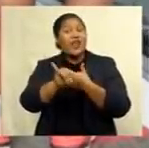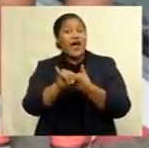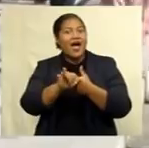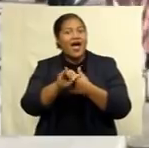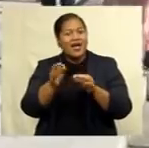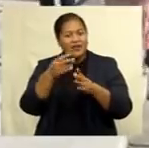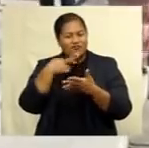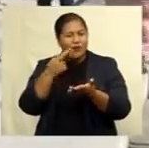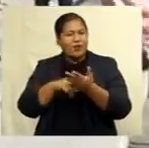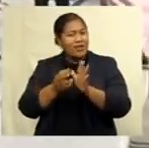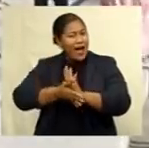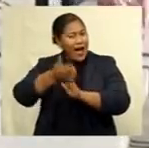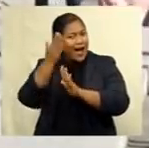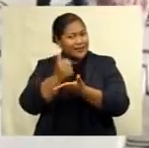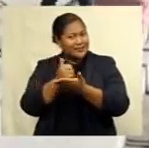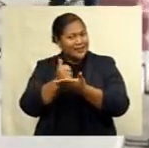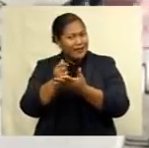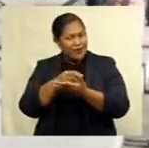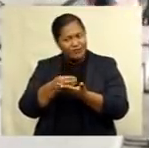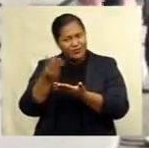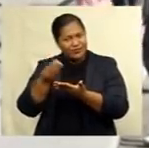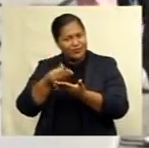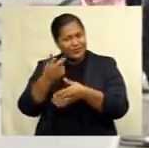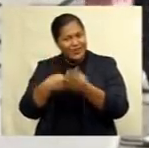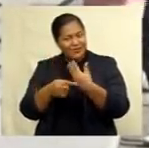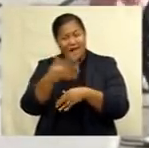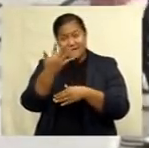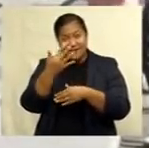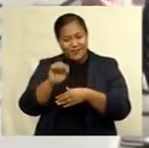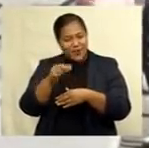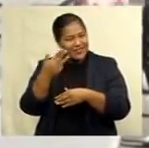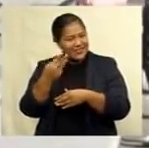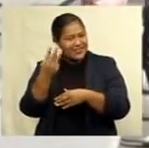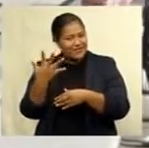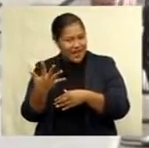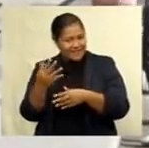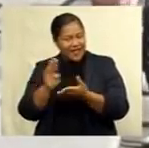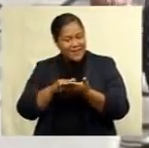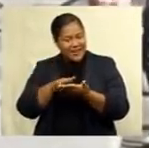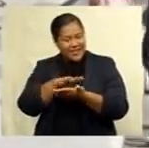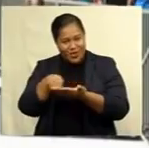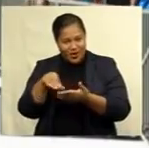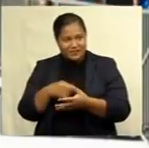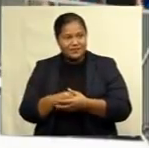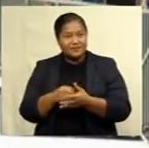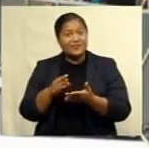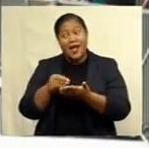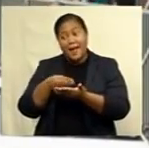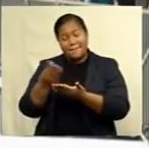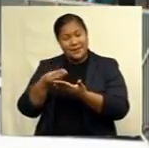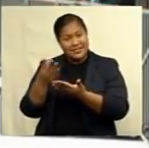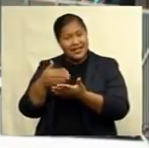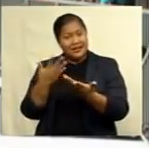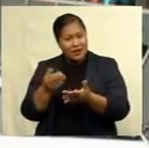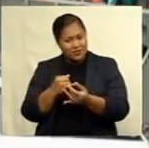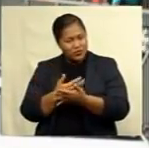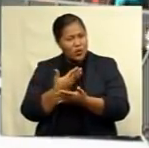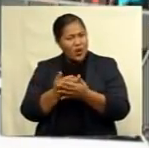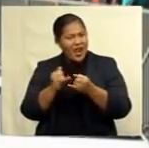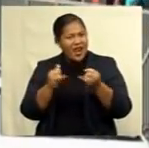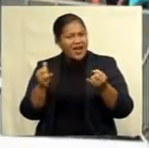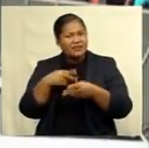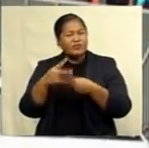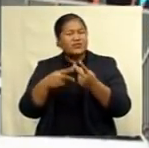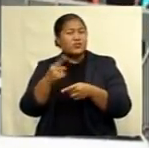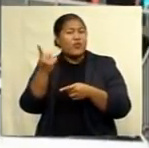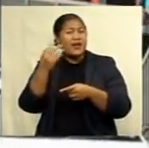inward remittances of $15.35 million. The M-Pesa digital payment platform now processes over $100